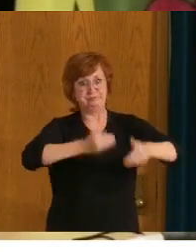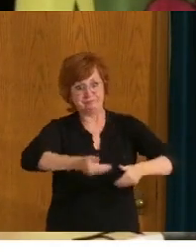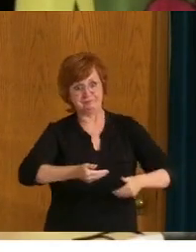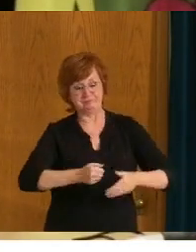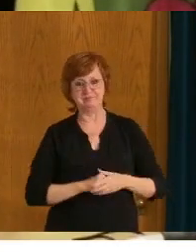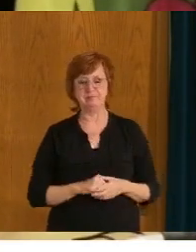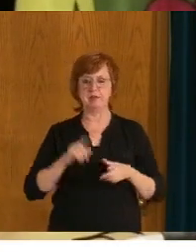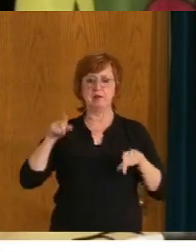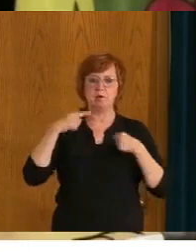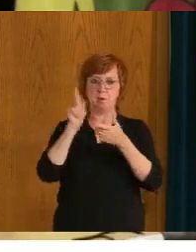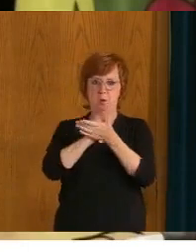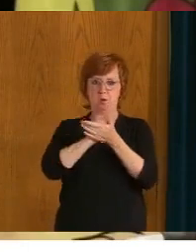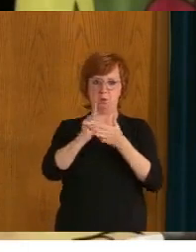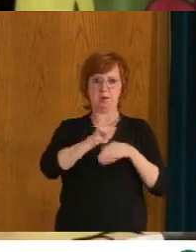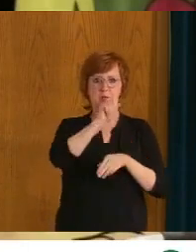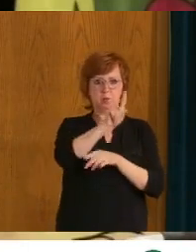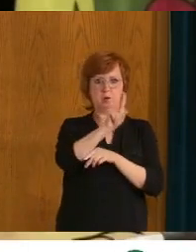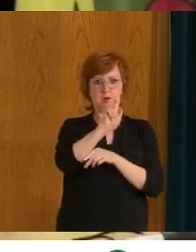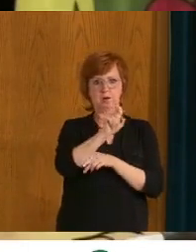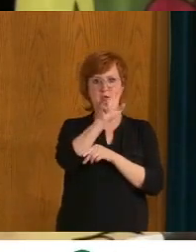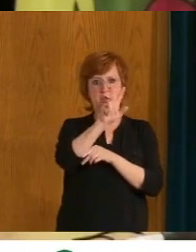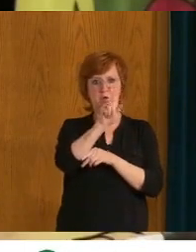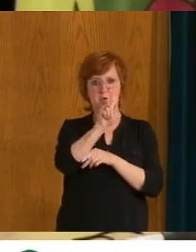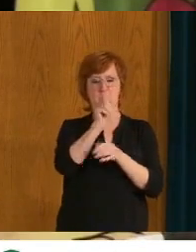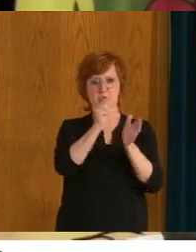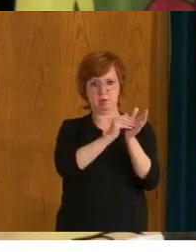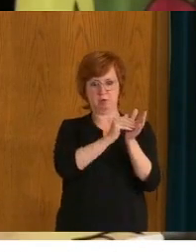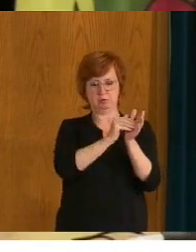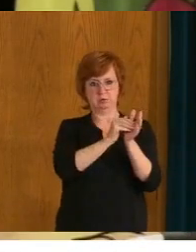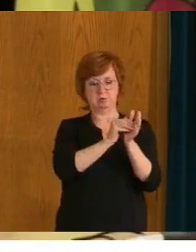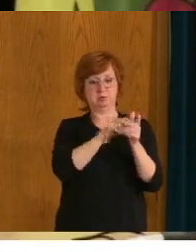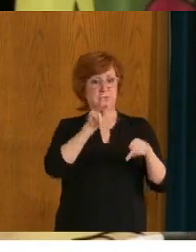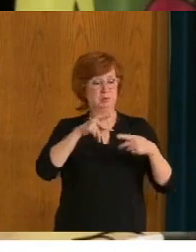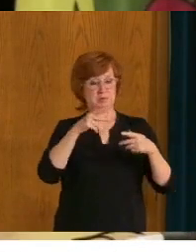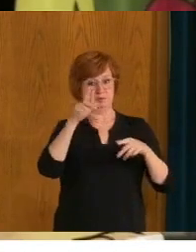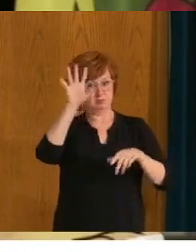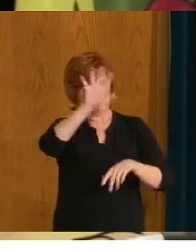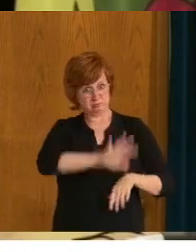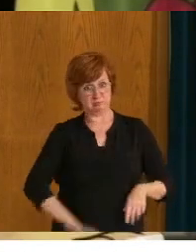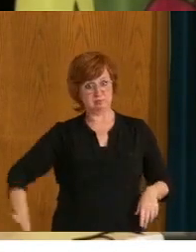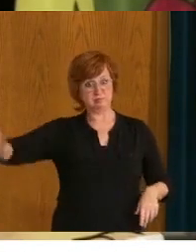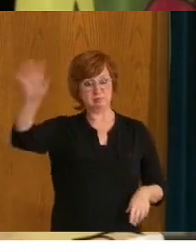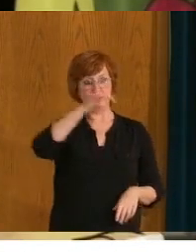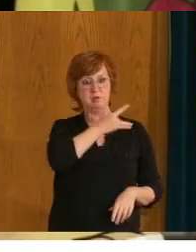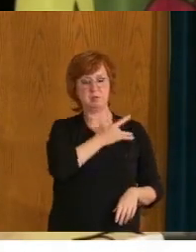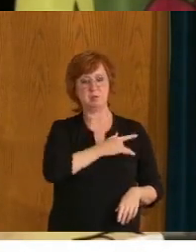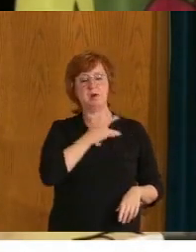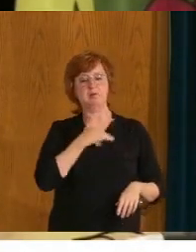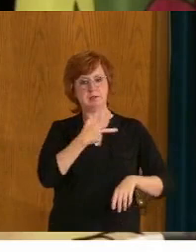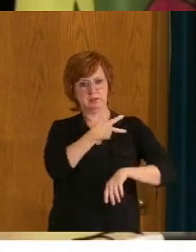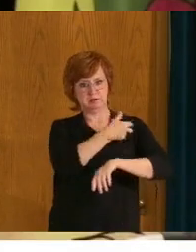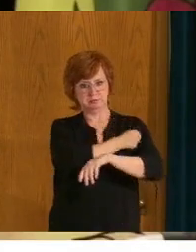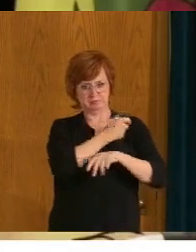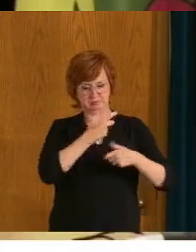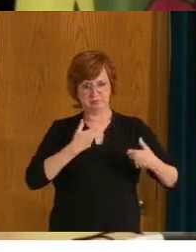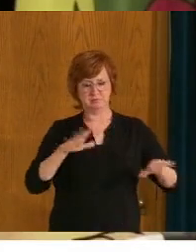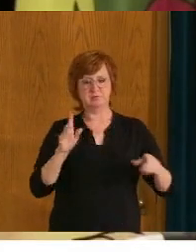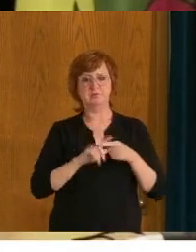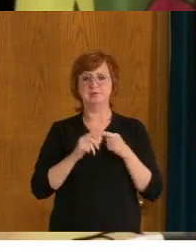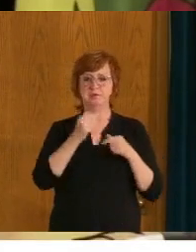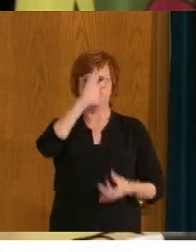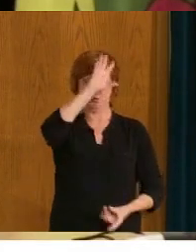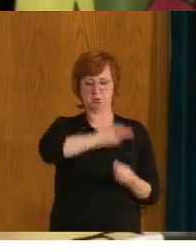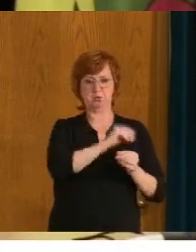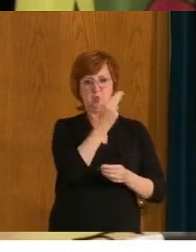alone, over 131,000 Saskatchewan people have received their COVID shot. That's about 13% of all eligible